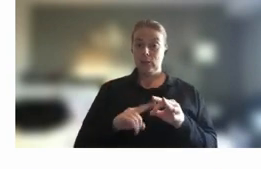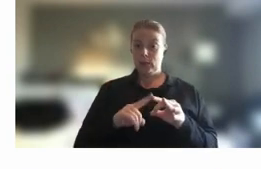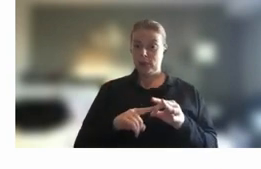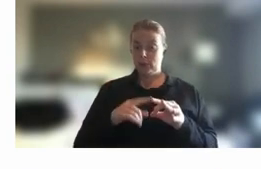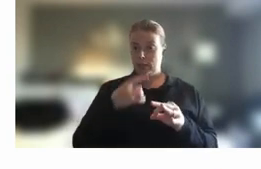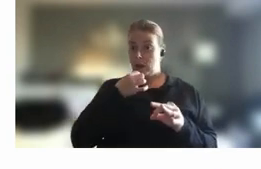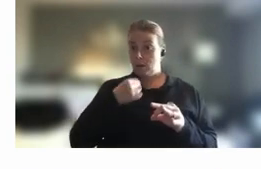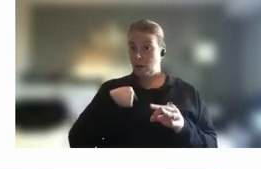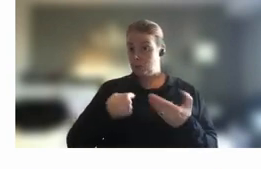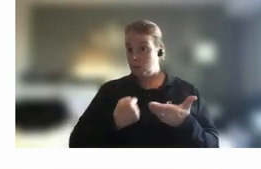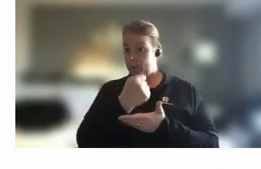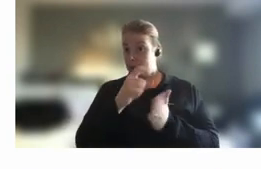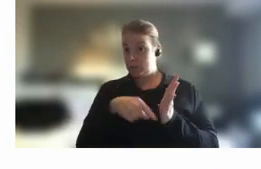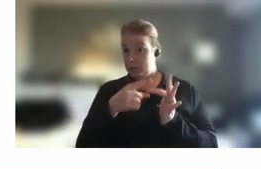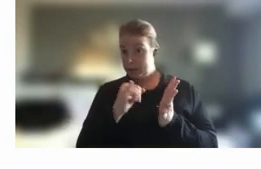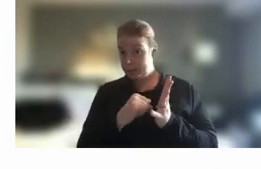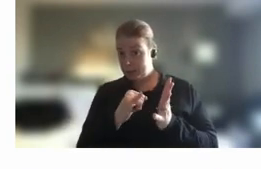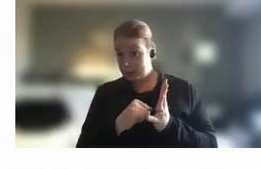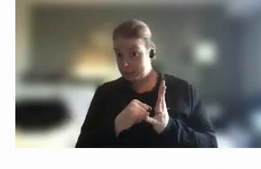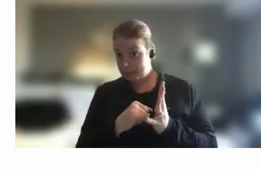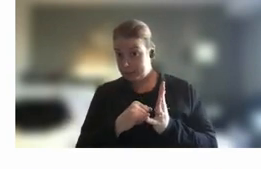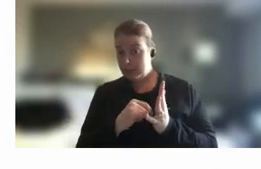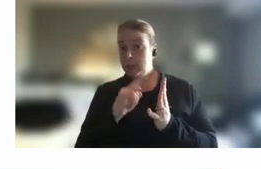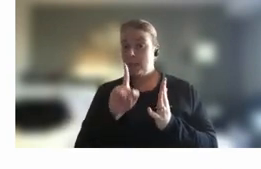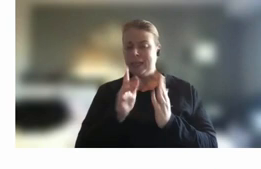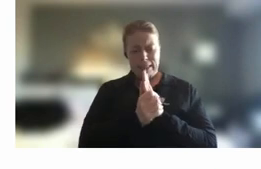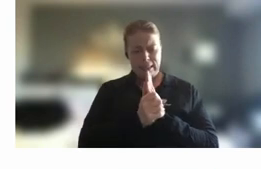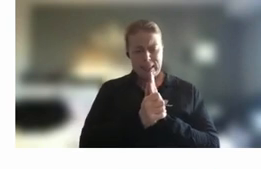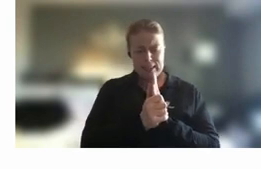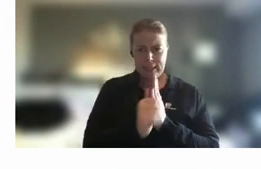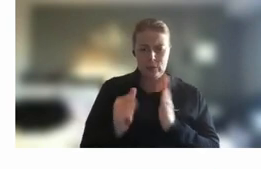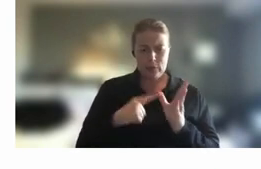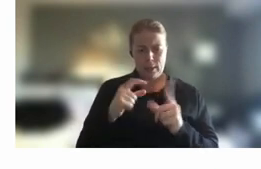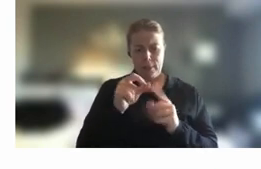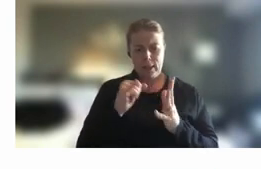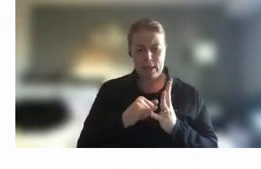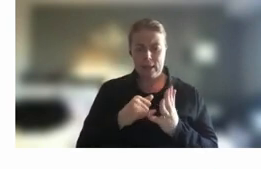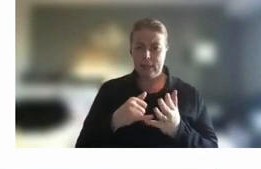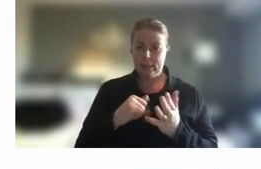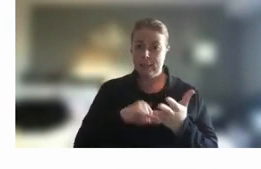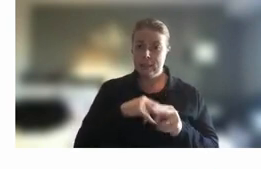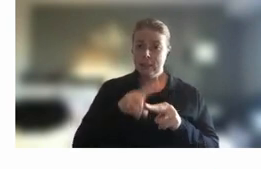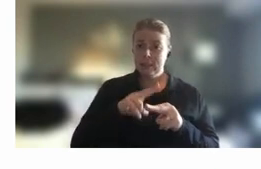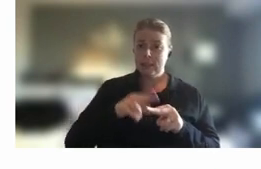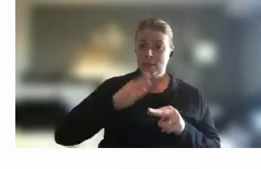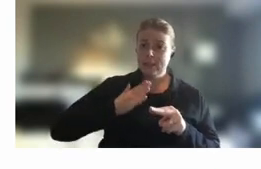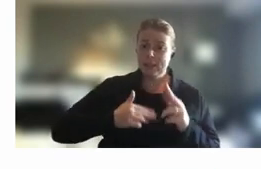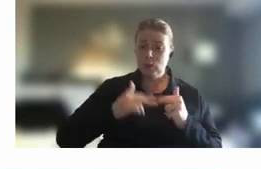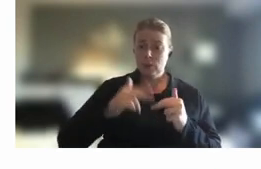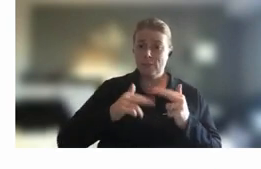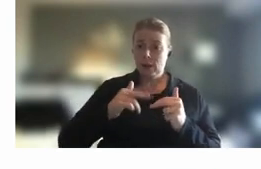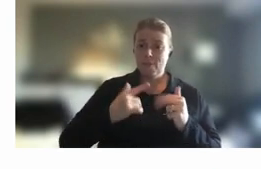you Jessica what skills do you think the APS workforce will need to develop for the future world of work